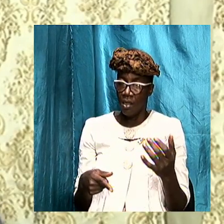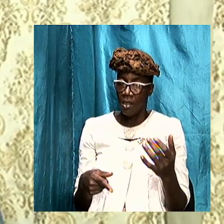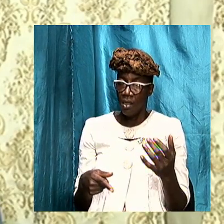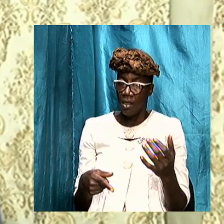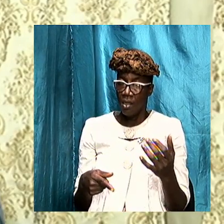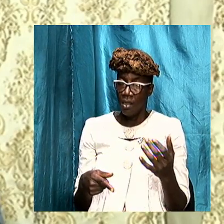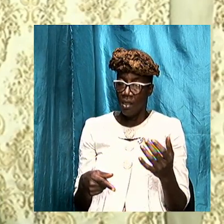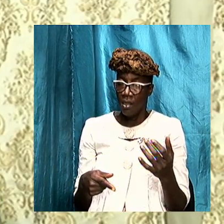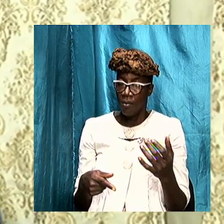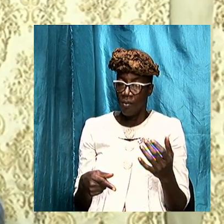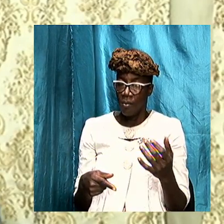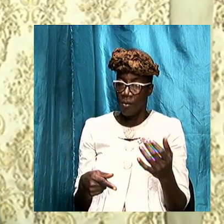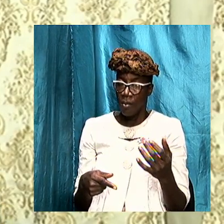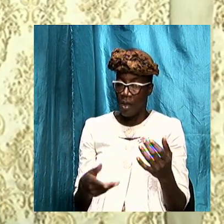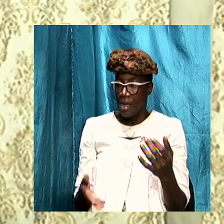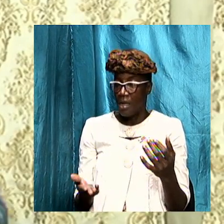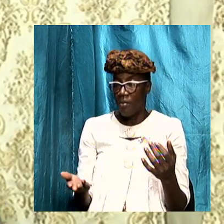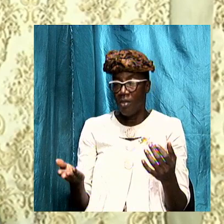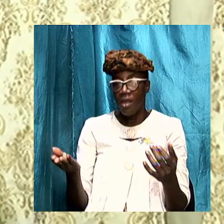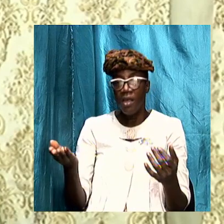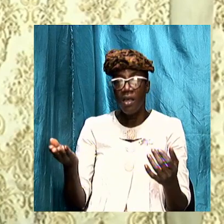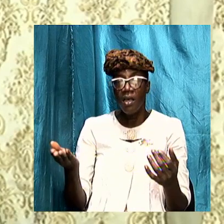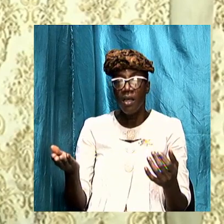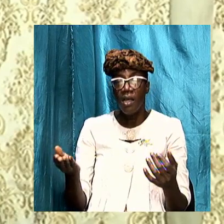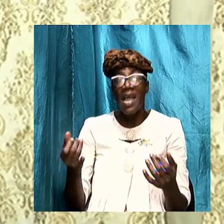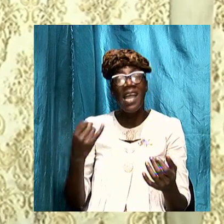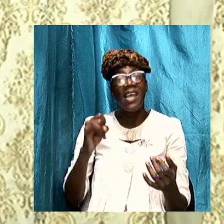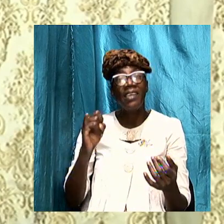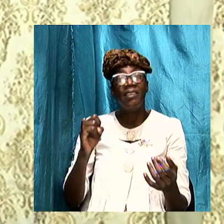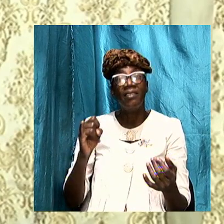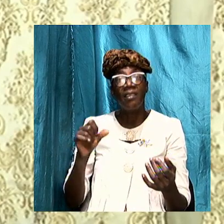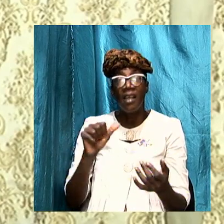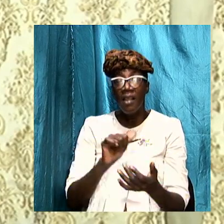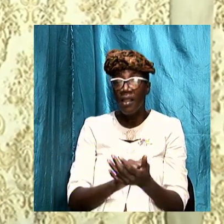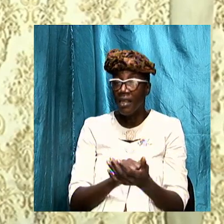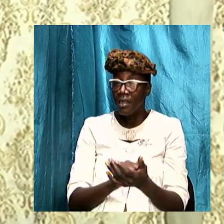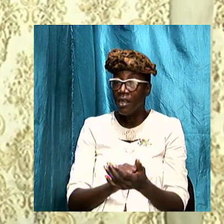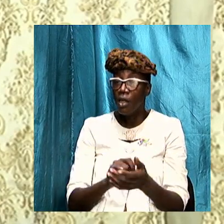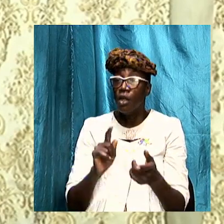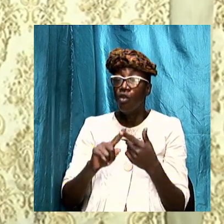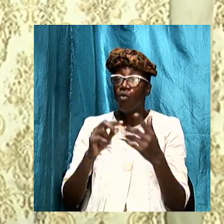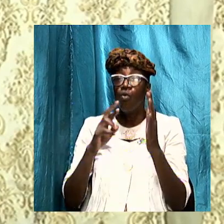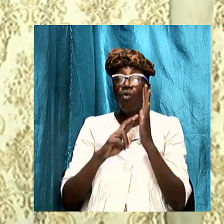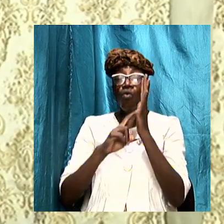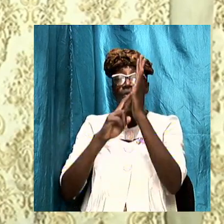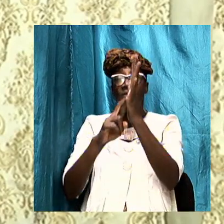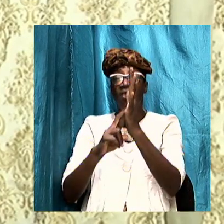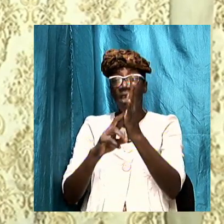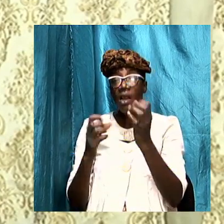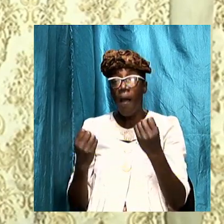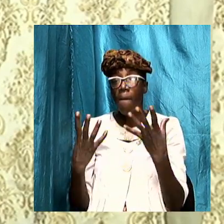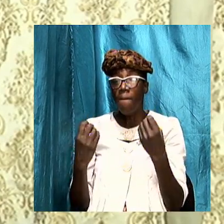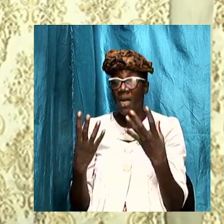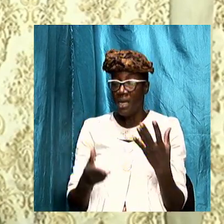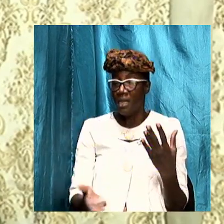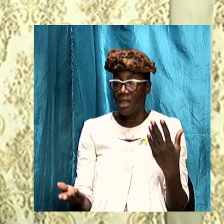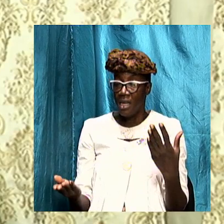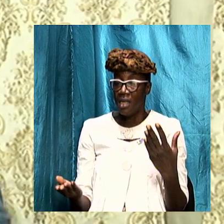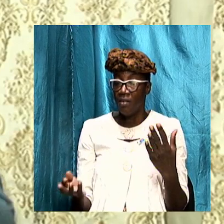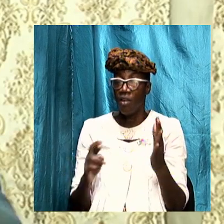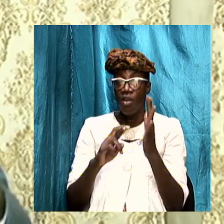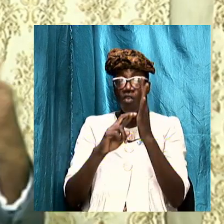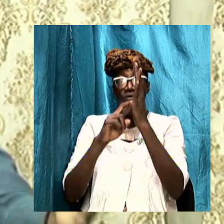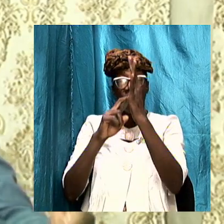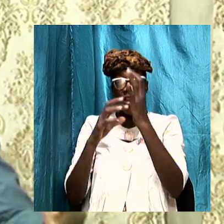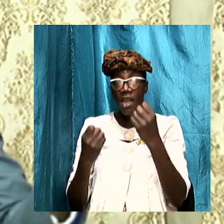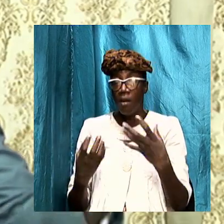main event the main thing is that is to be revealed so so many things are revealed